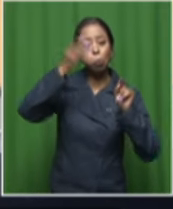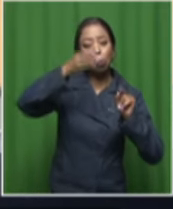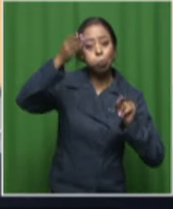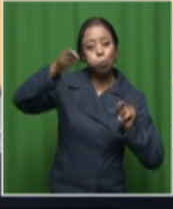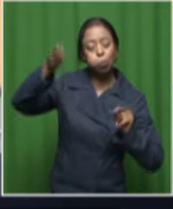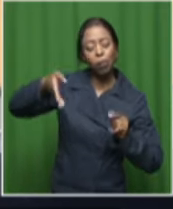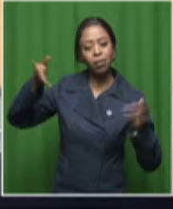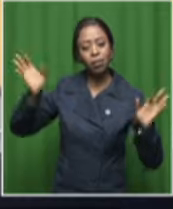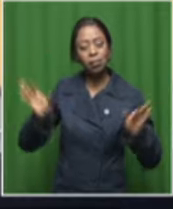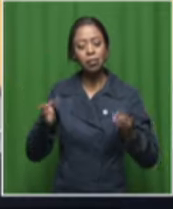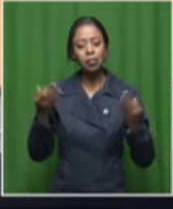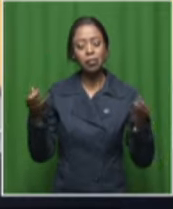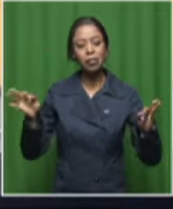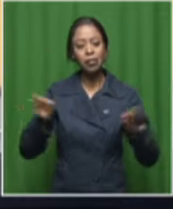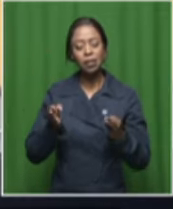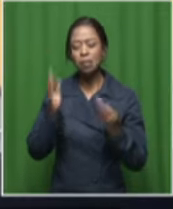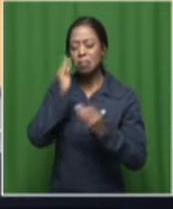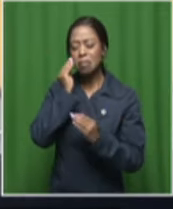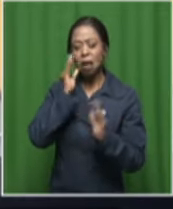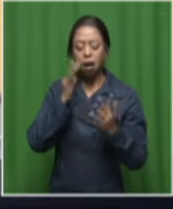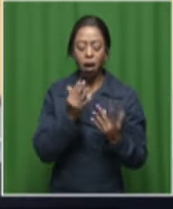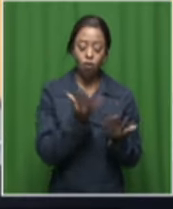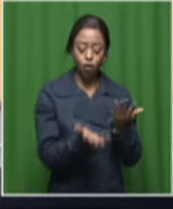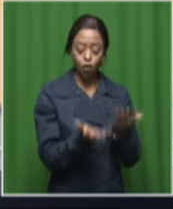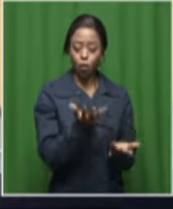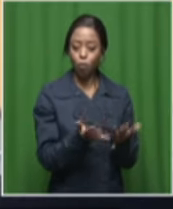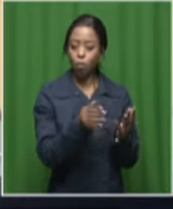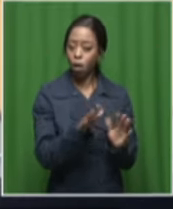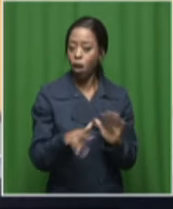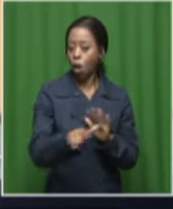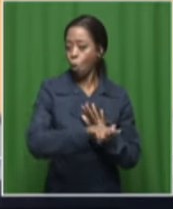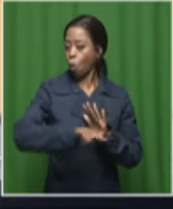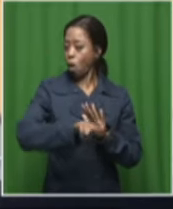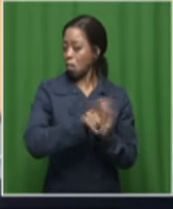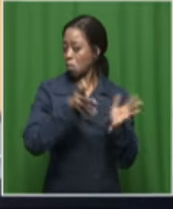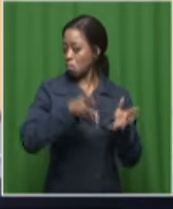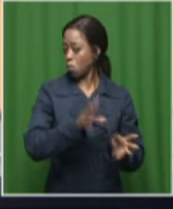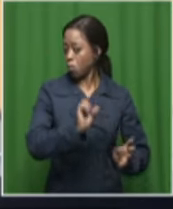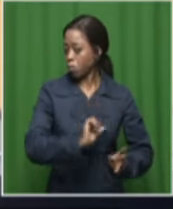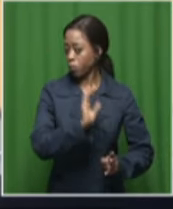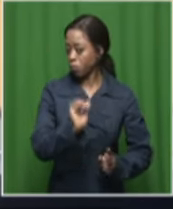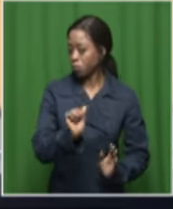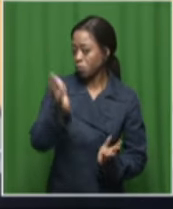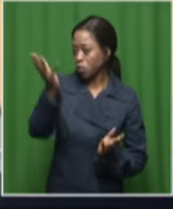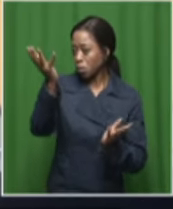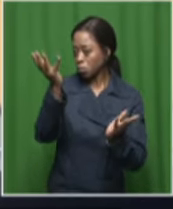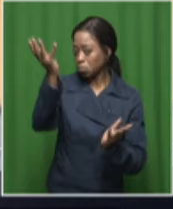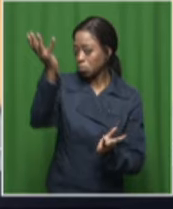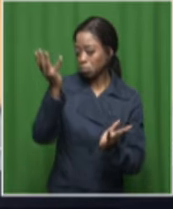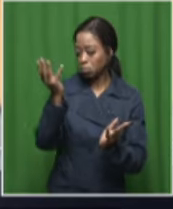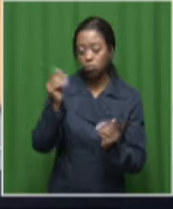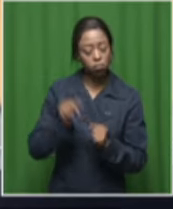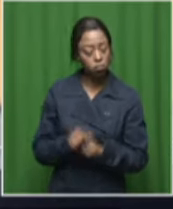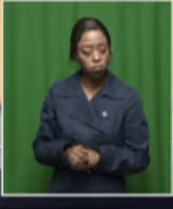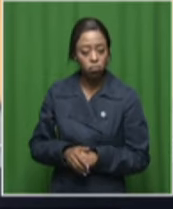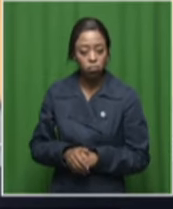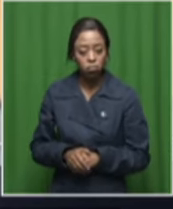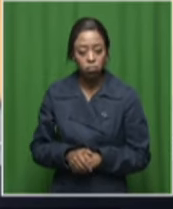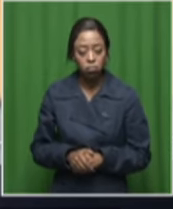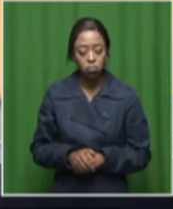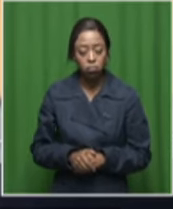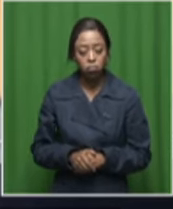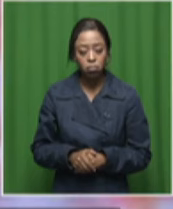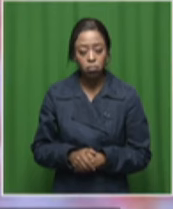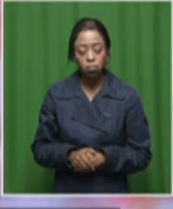you know, how is that experience compared to your experience of performing here at home and perhaps elsewhere on the continent?